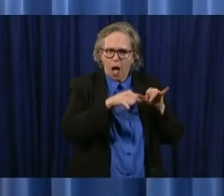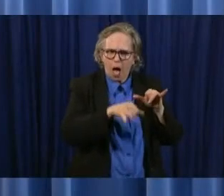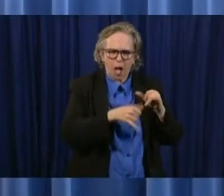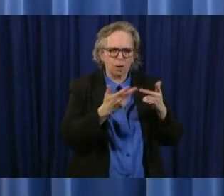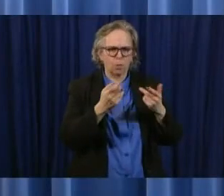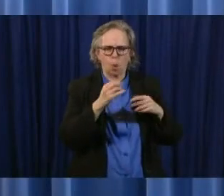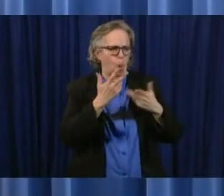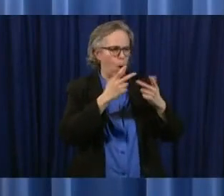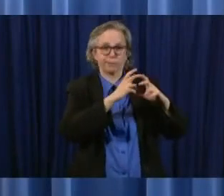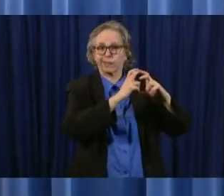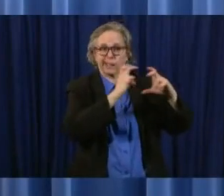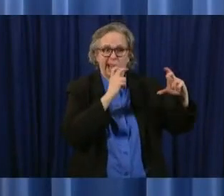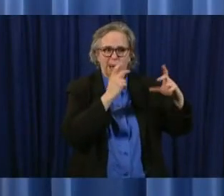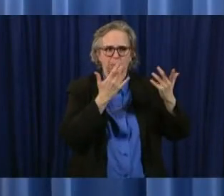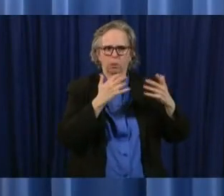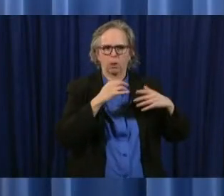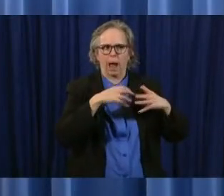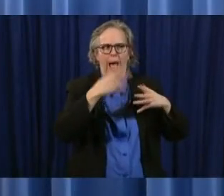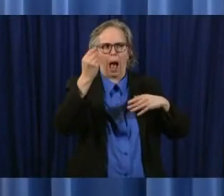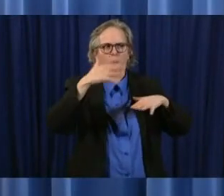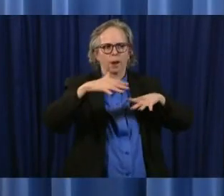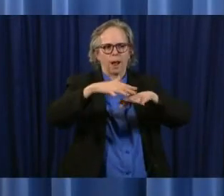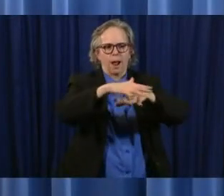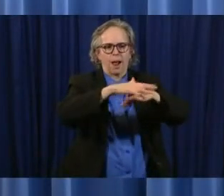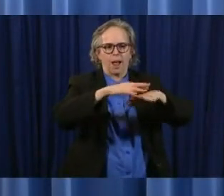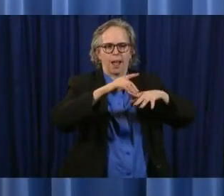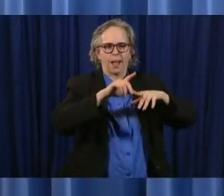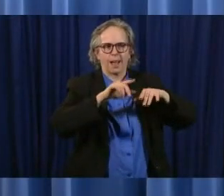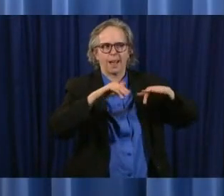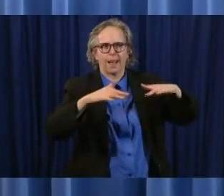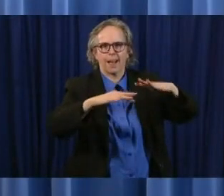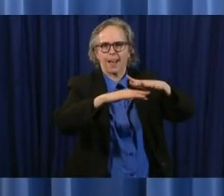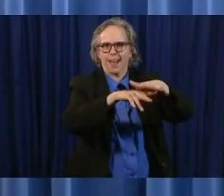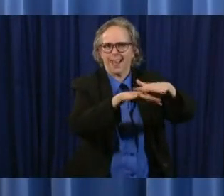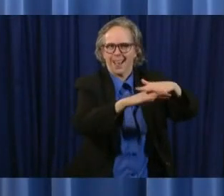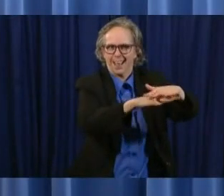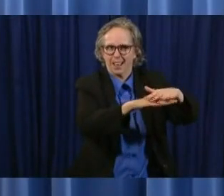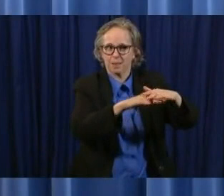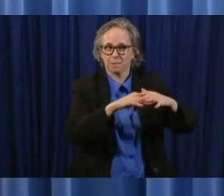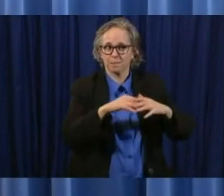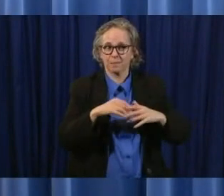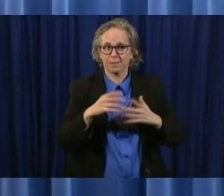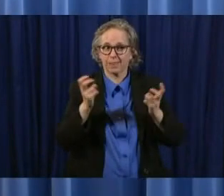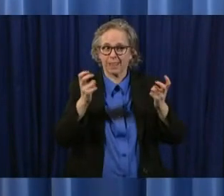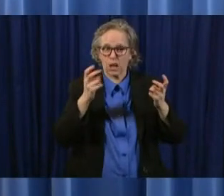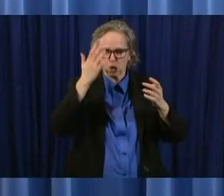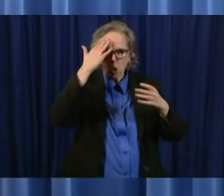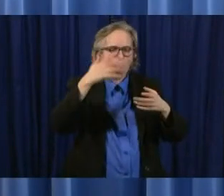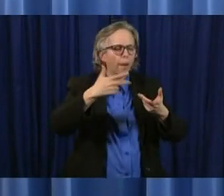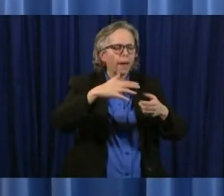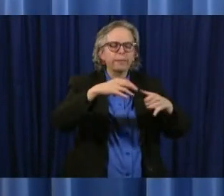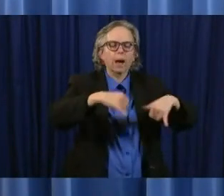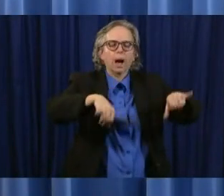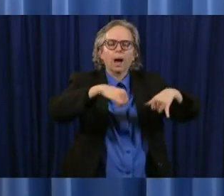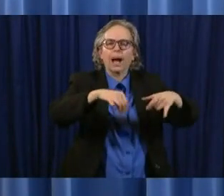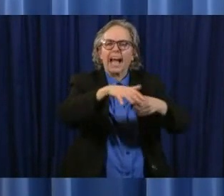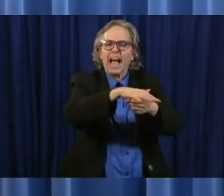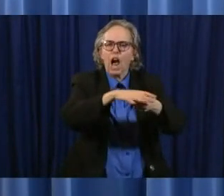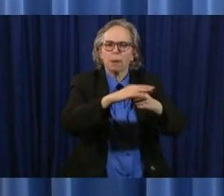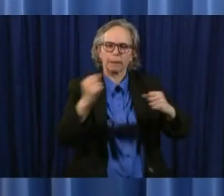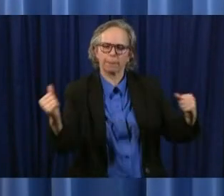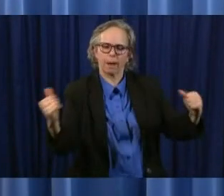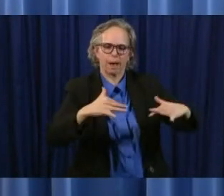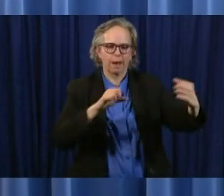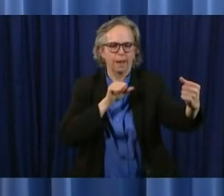uh but what you worry more about is the is common areas and so figuring out how you can do that where you can still